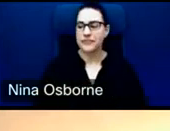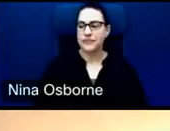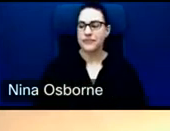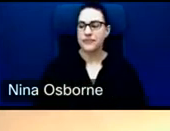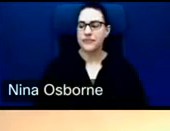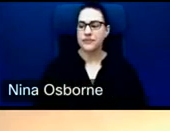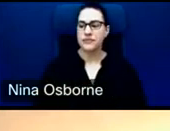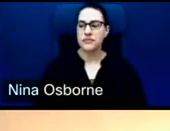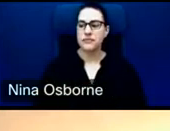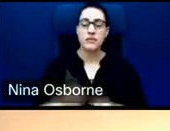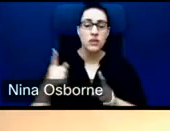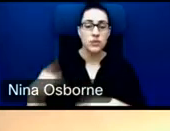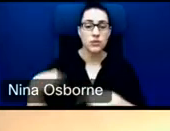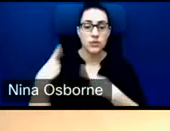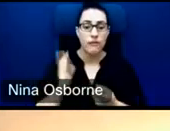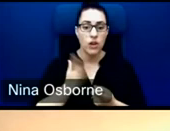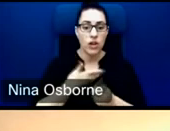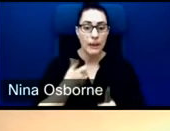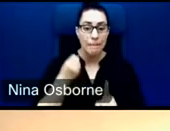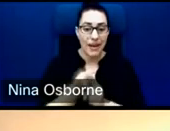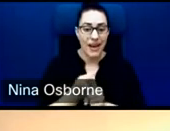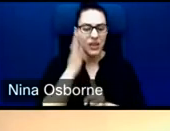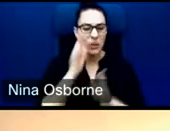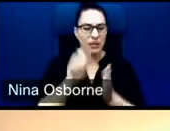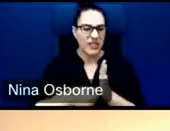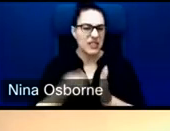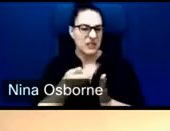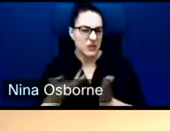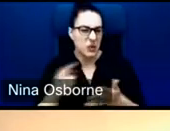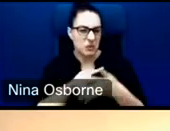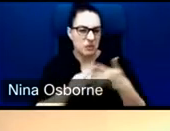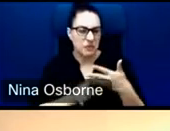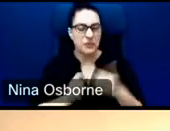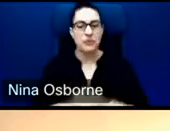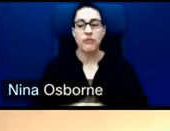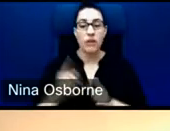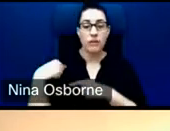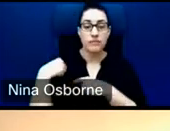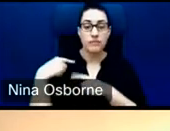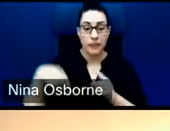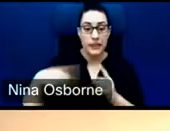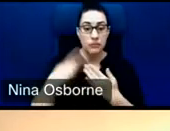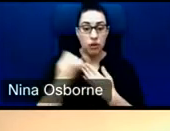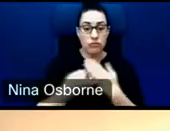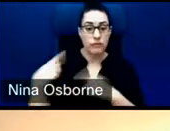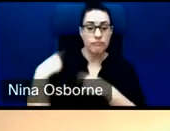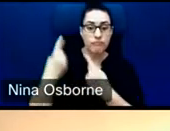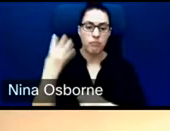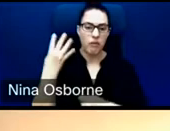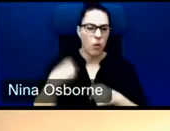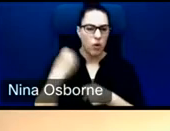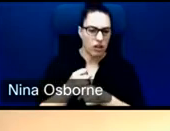impact so far. So this project's been going for over four years now. So we actually have quite a bit of impact data to date.